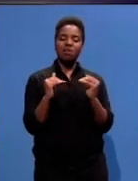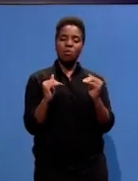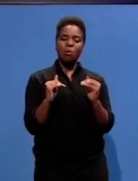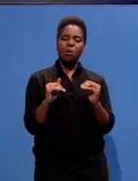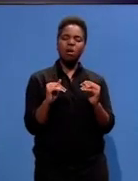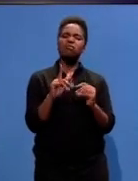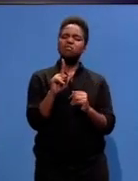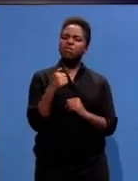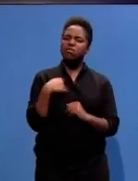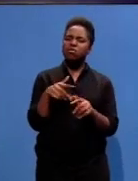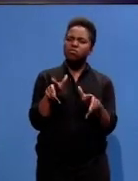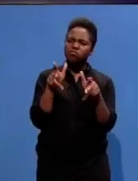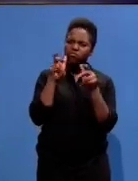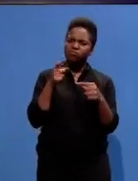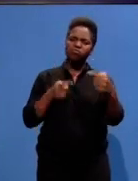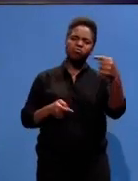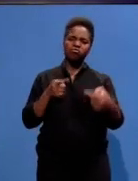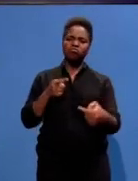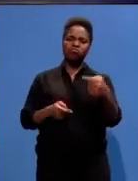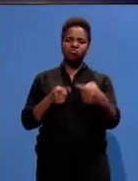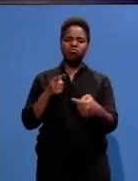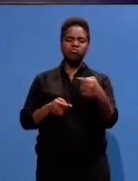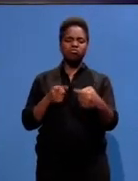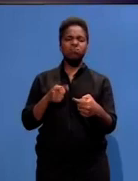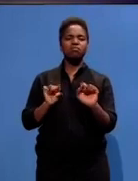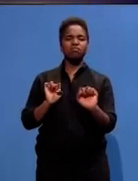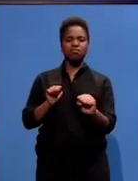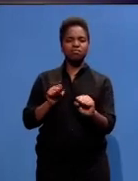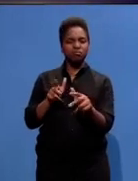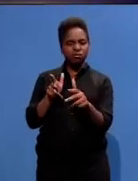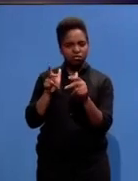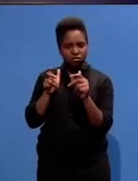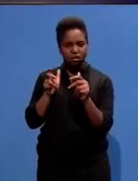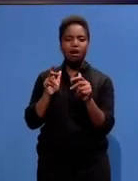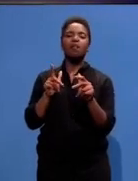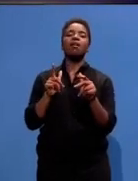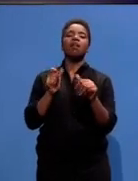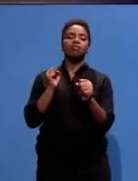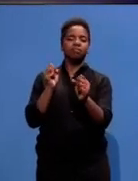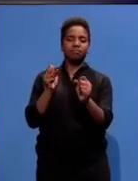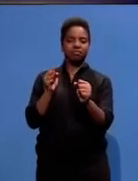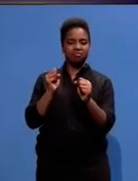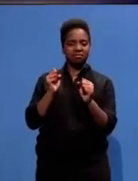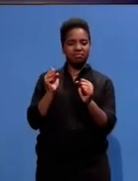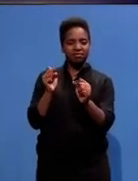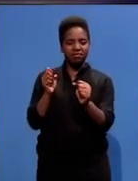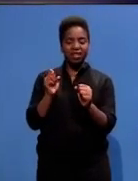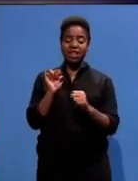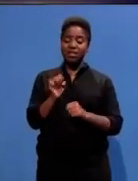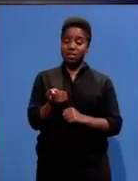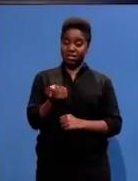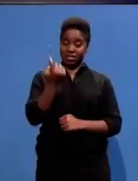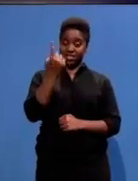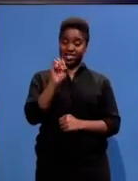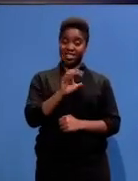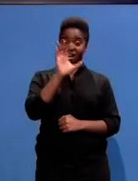to reason with you. And he recognized that the South African defence force